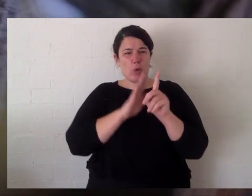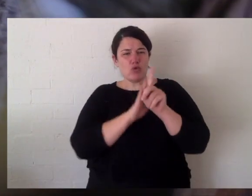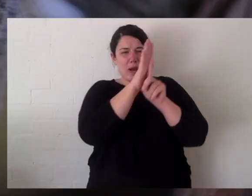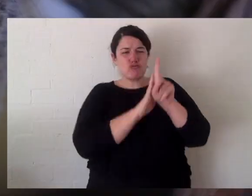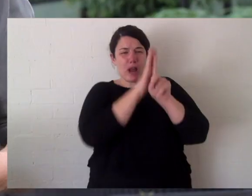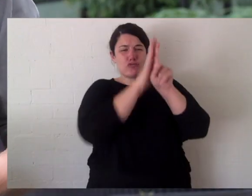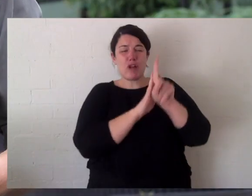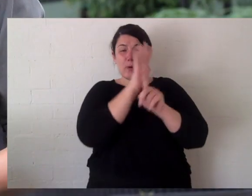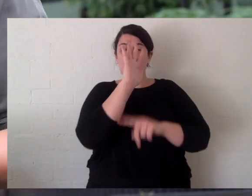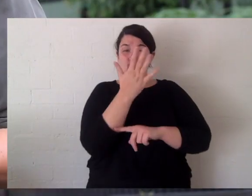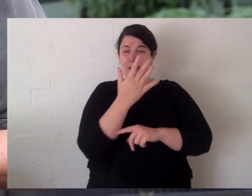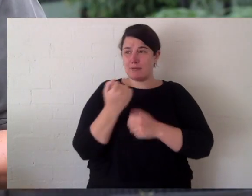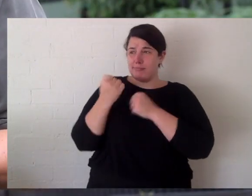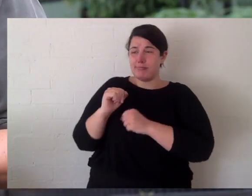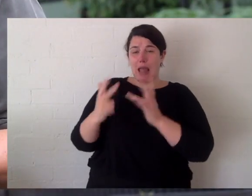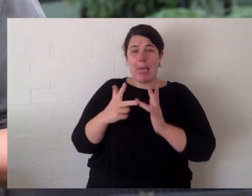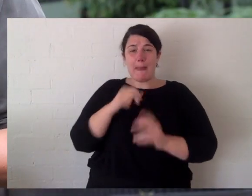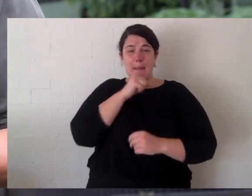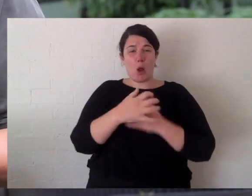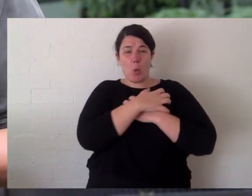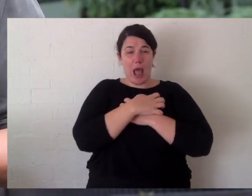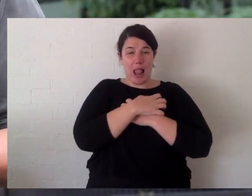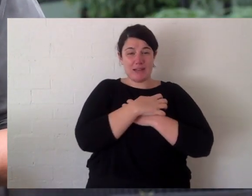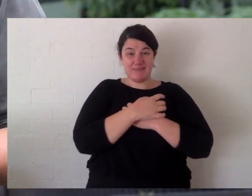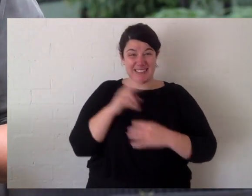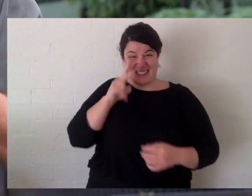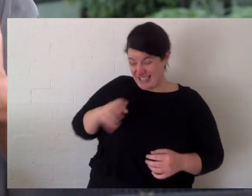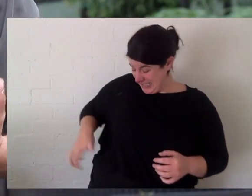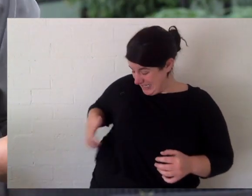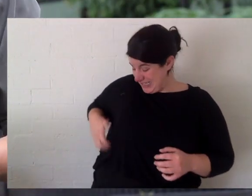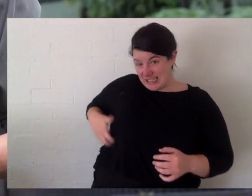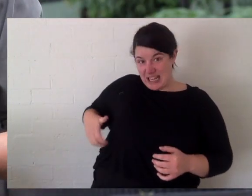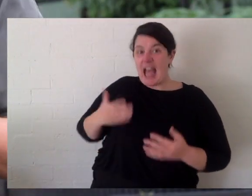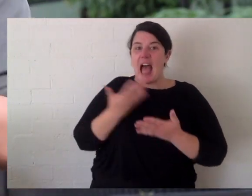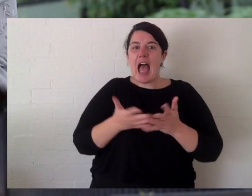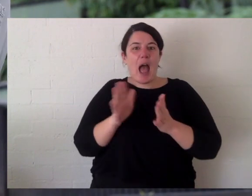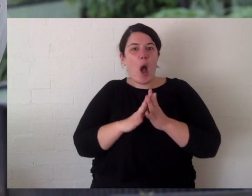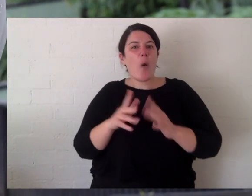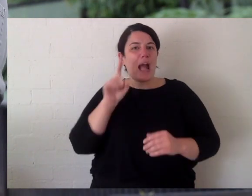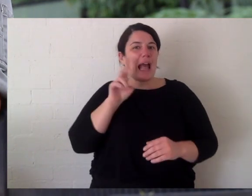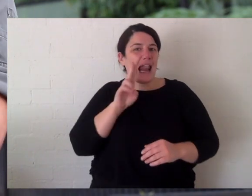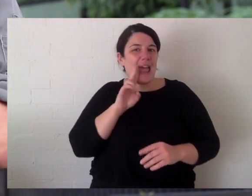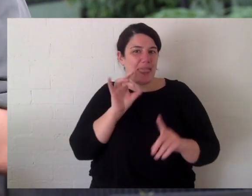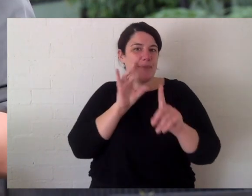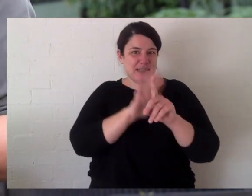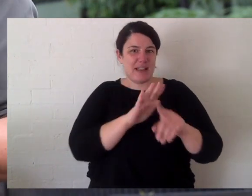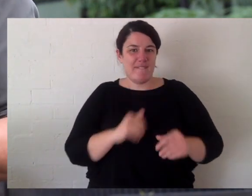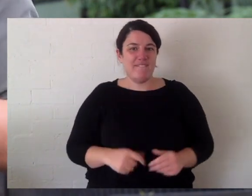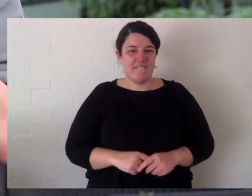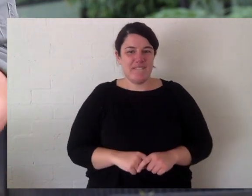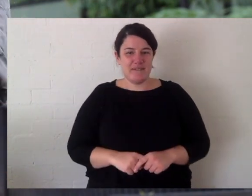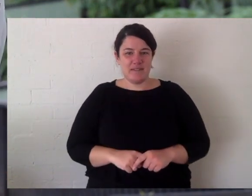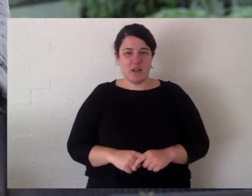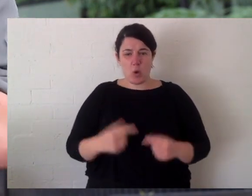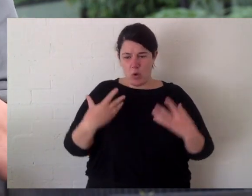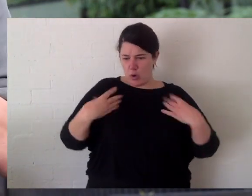so that other males, what are you scratching me for? That's how they groom. So this thick fur, when it